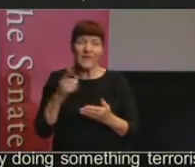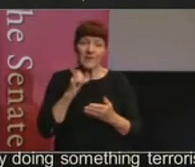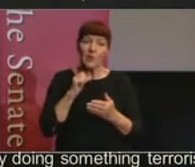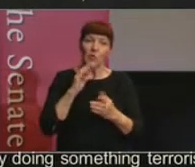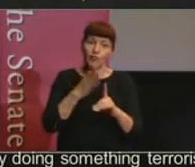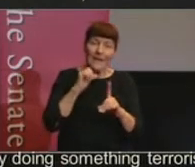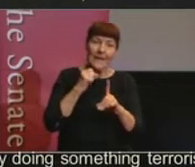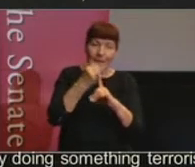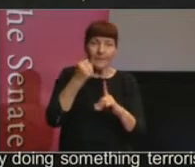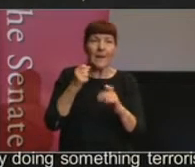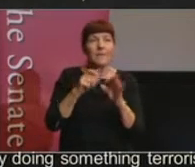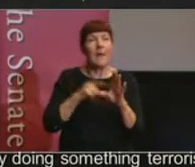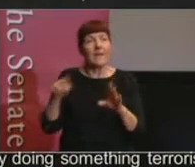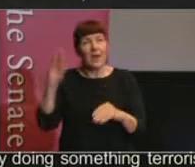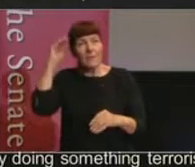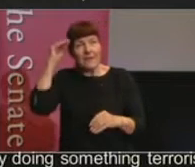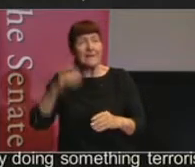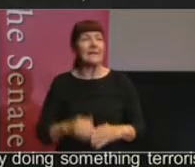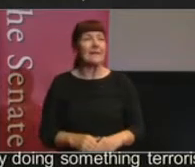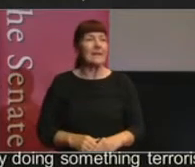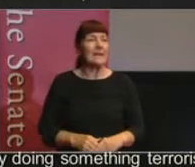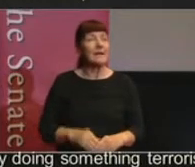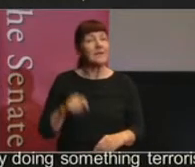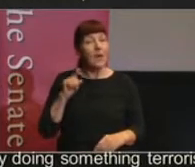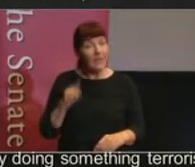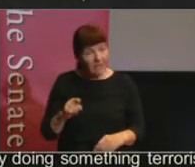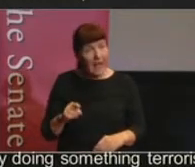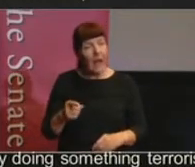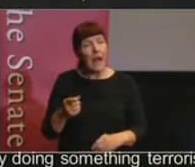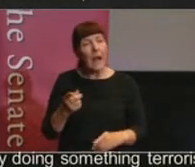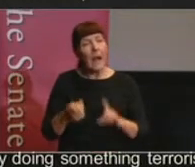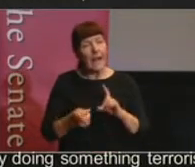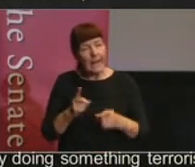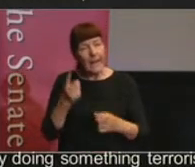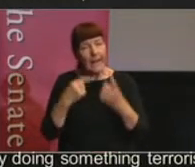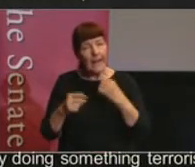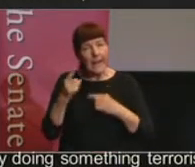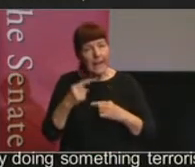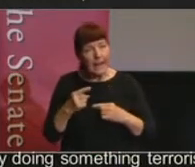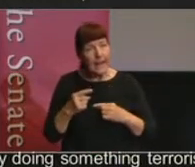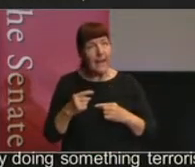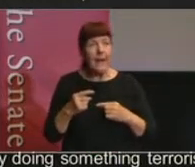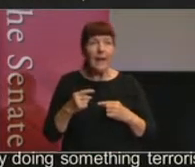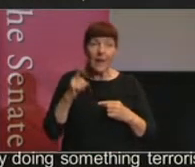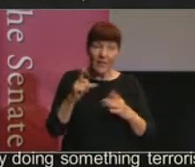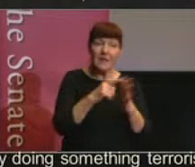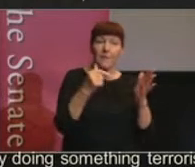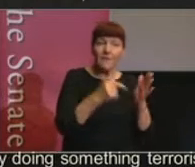by that committee. So that again tells us that high legitimacy among the department,